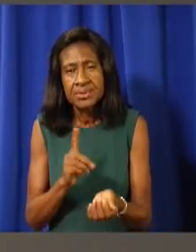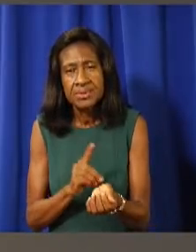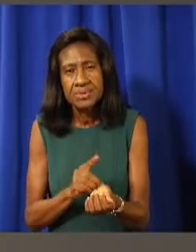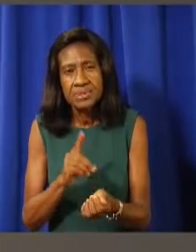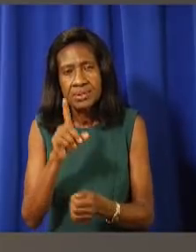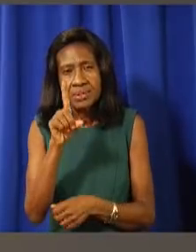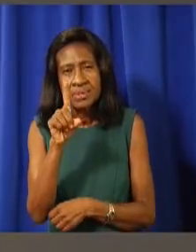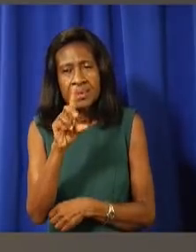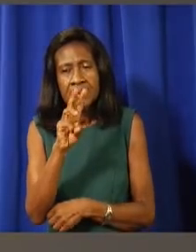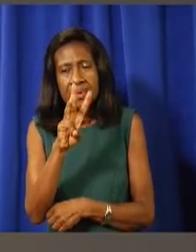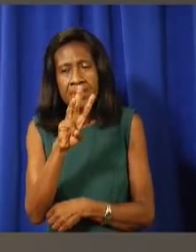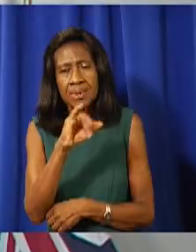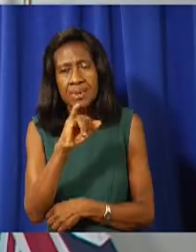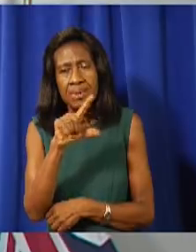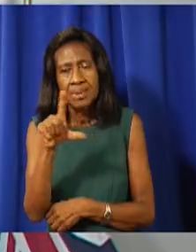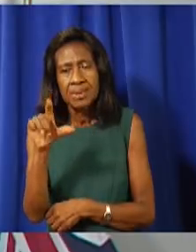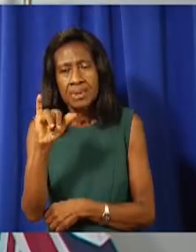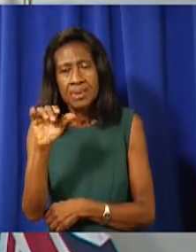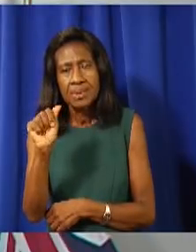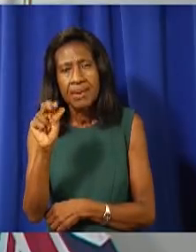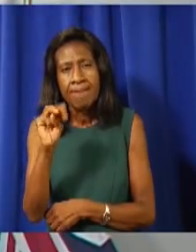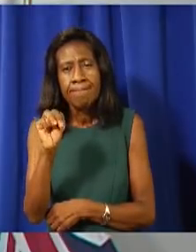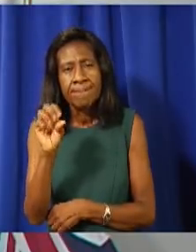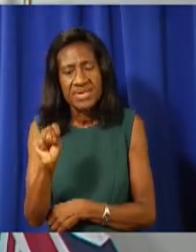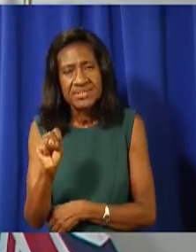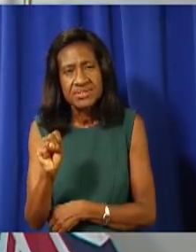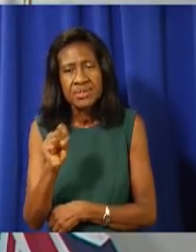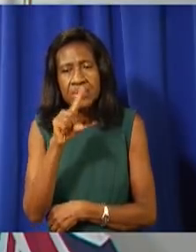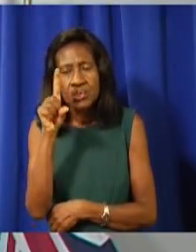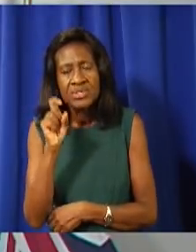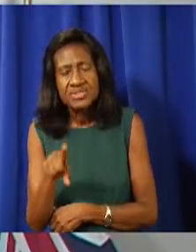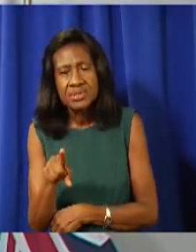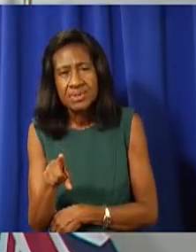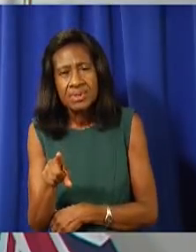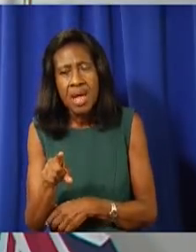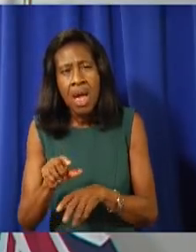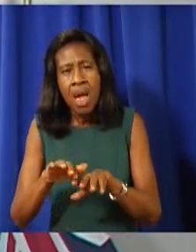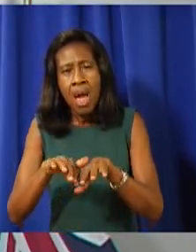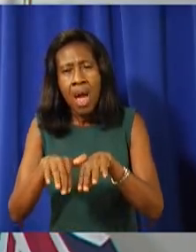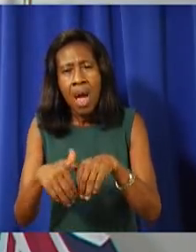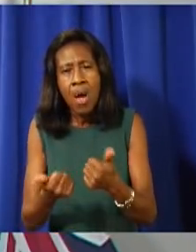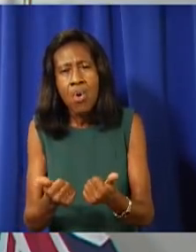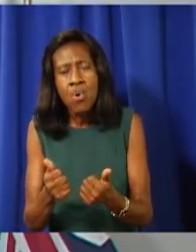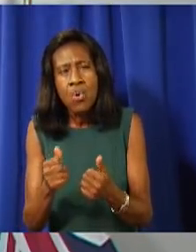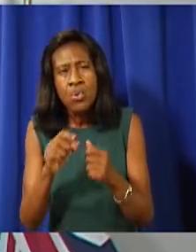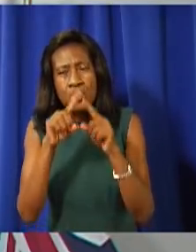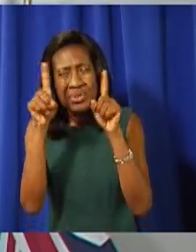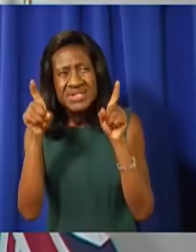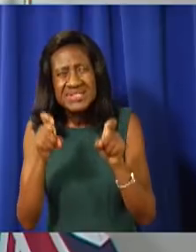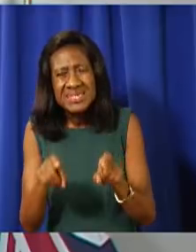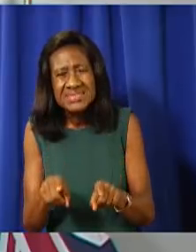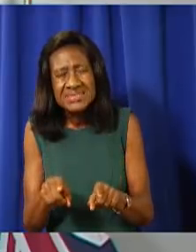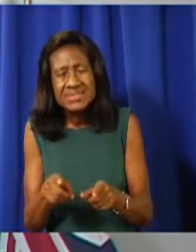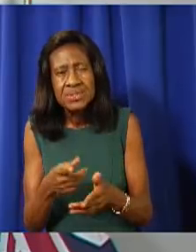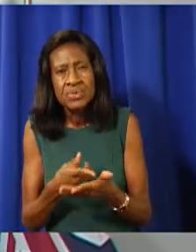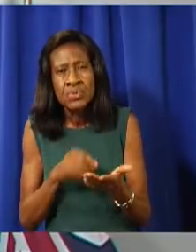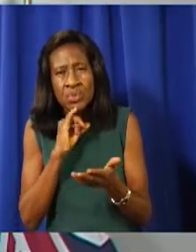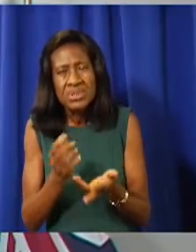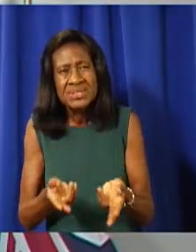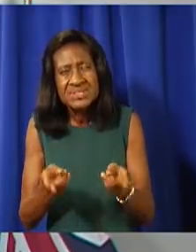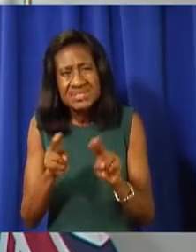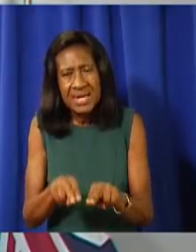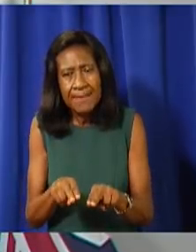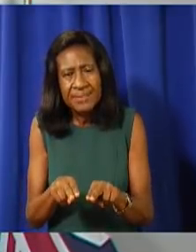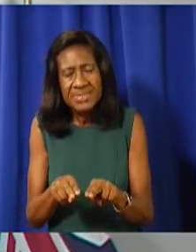follows a little bit on from what April was saying, in how the testing is working for, with regards to